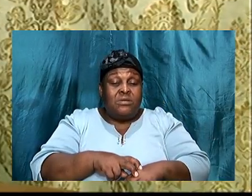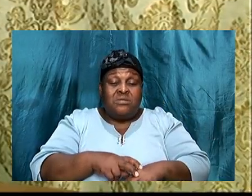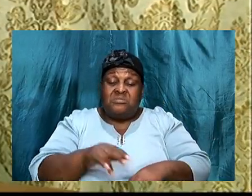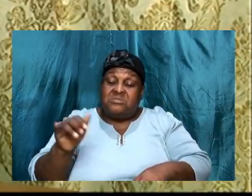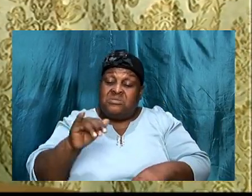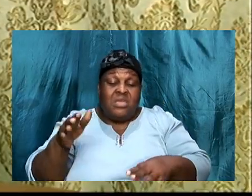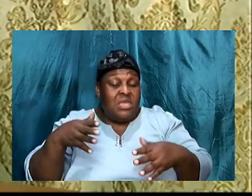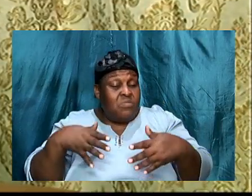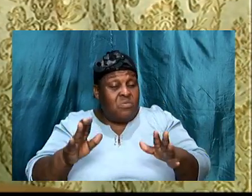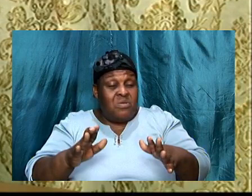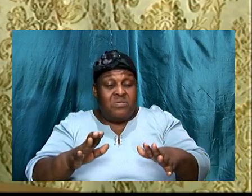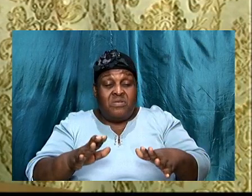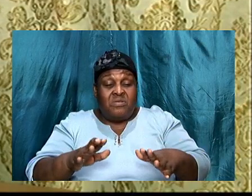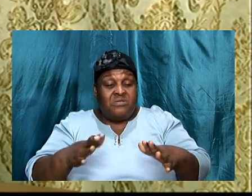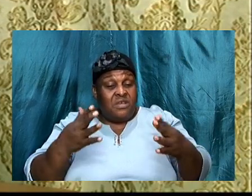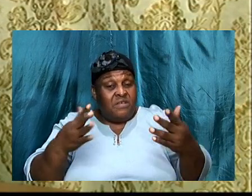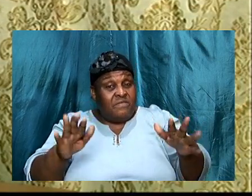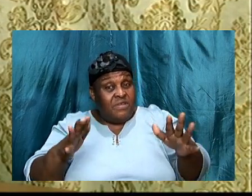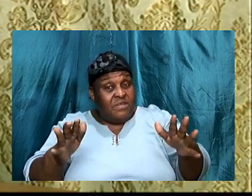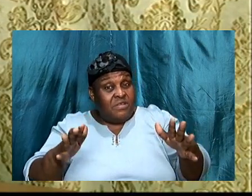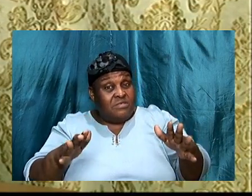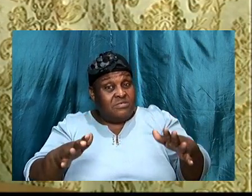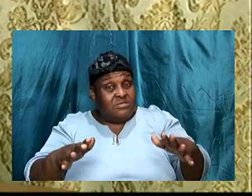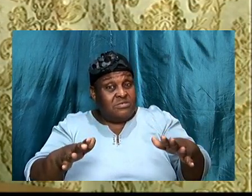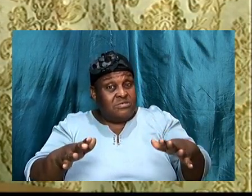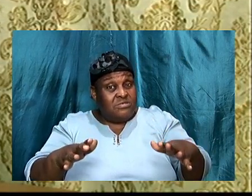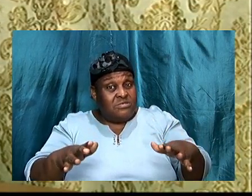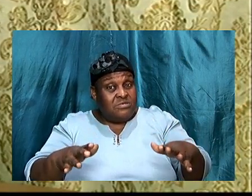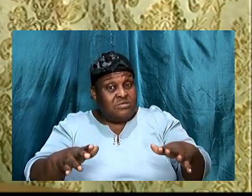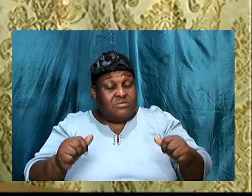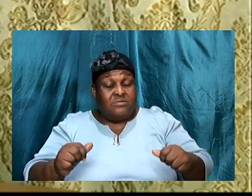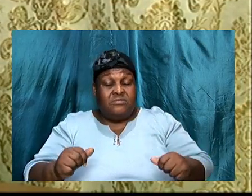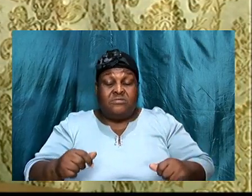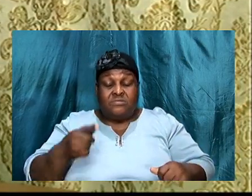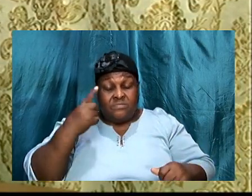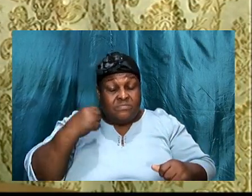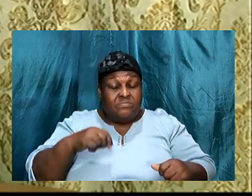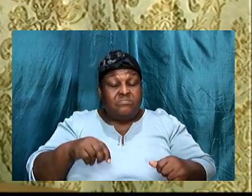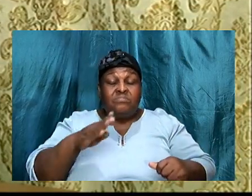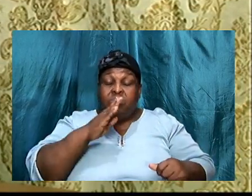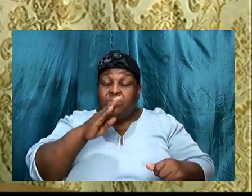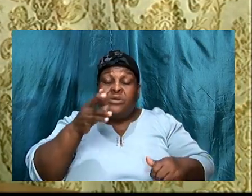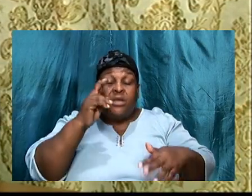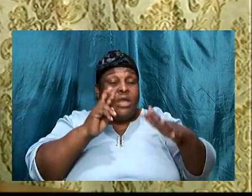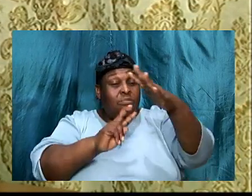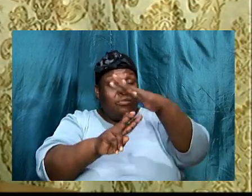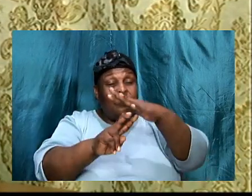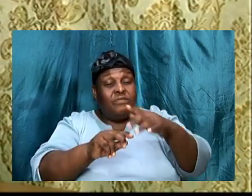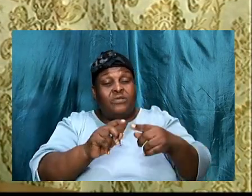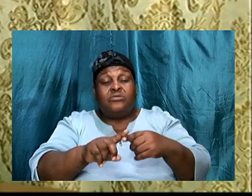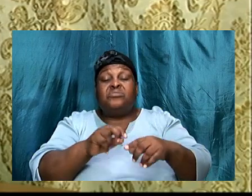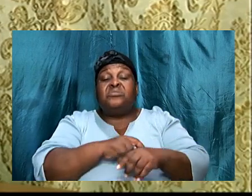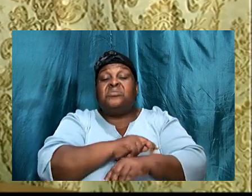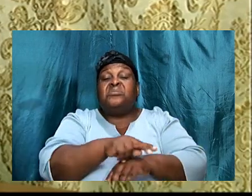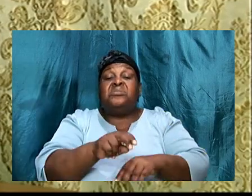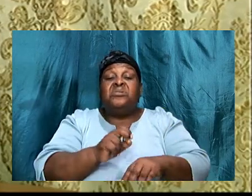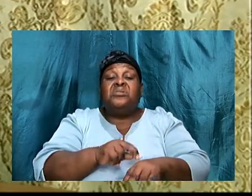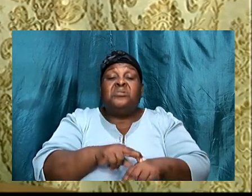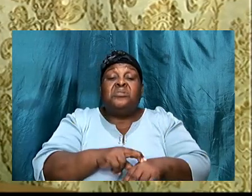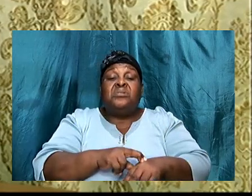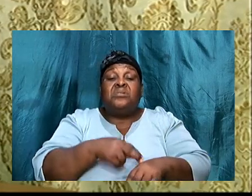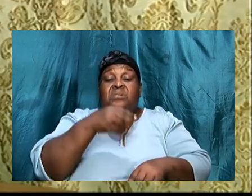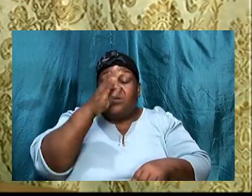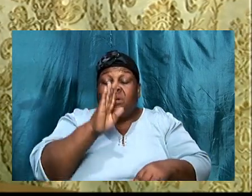This end for Jeremiah, was for him to be a prophet, to the nation. God has set an end, for